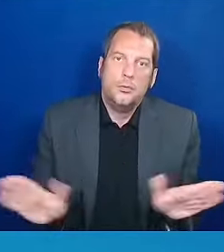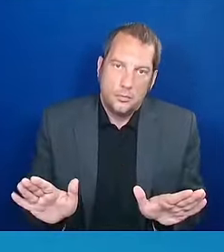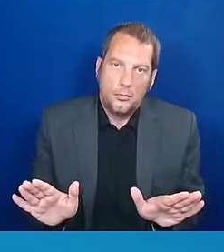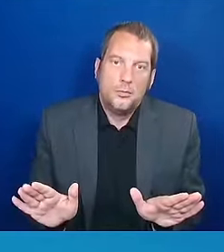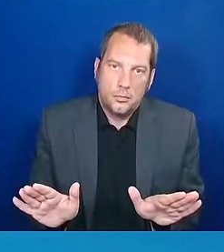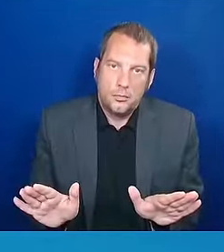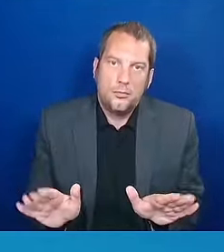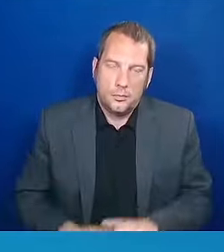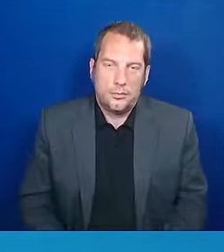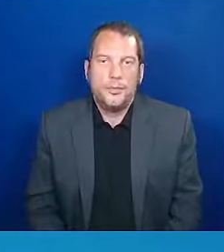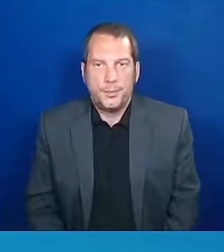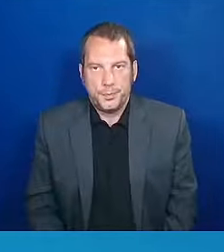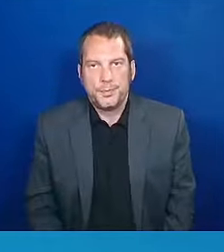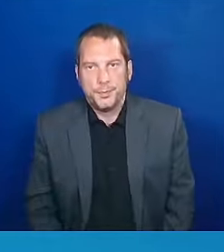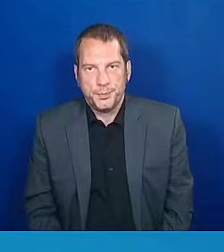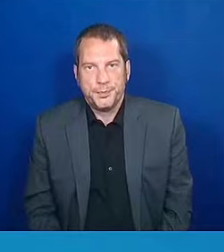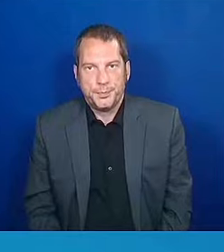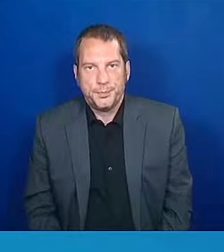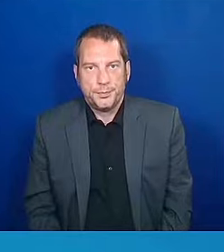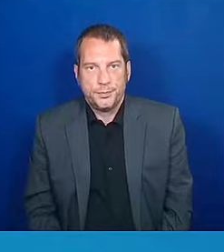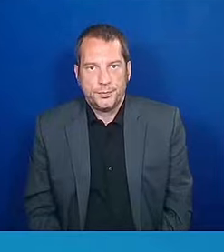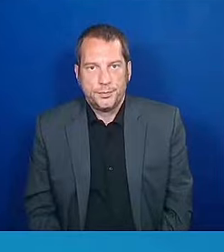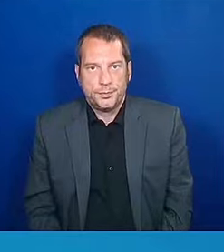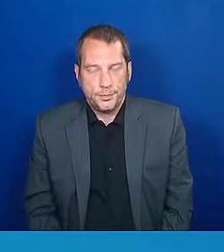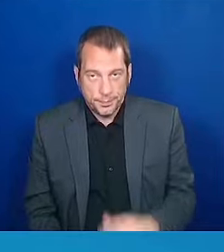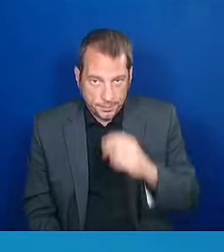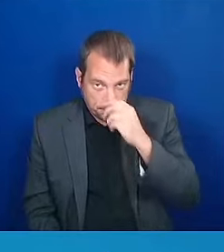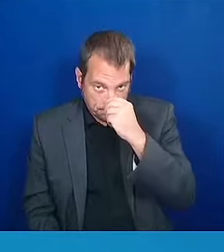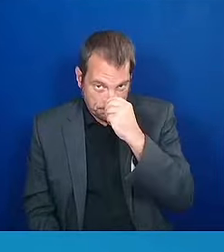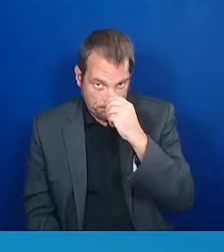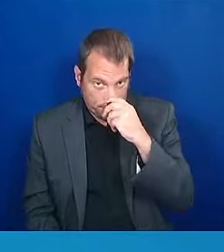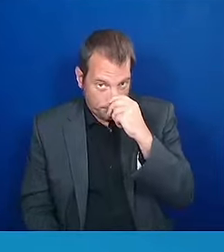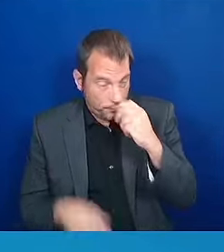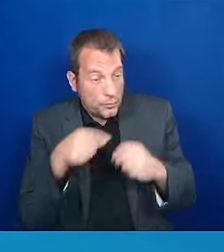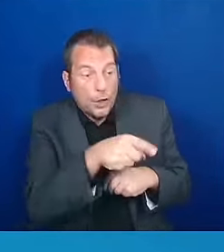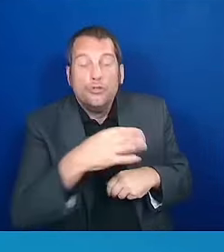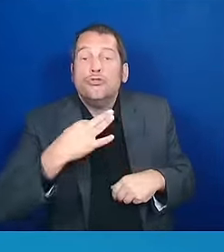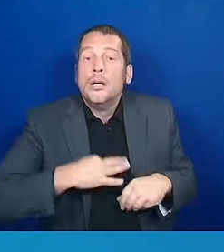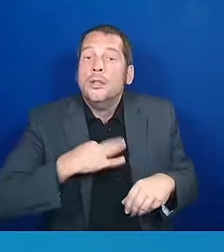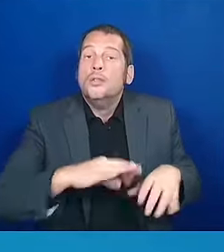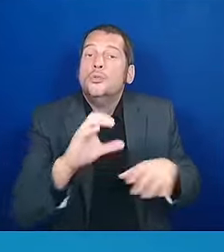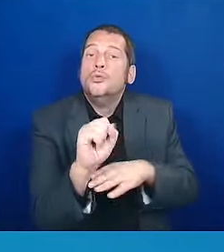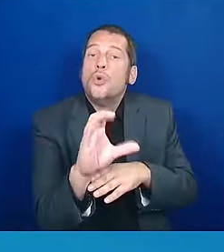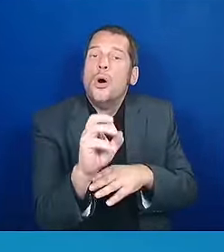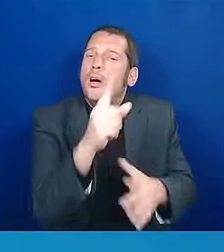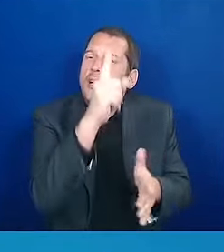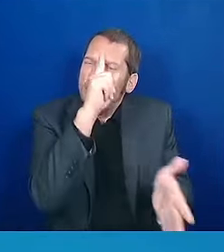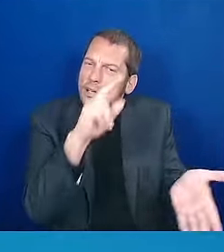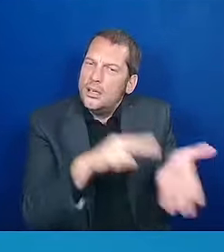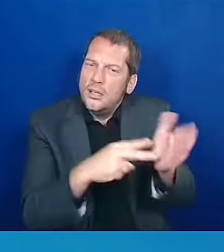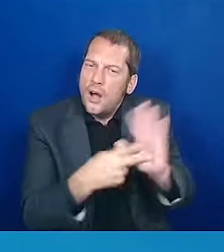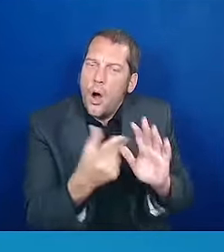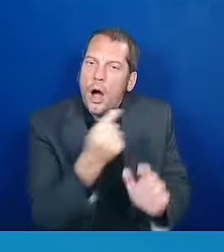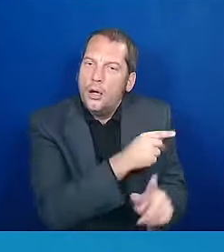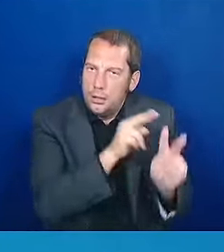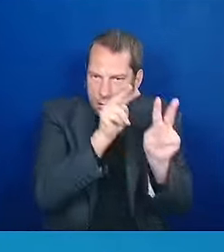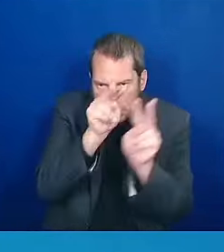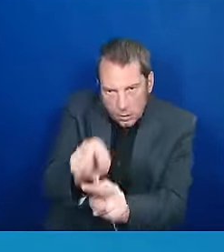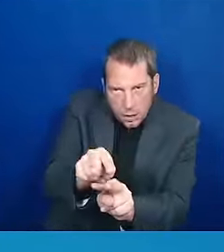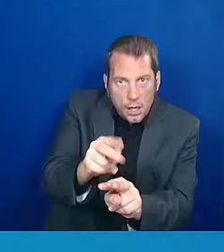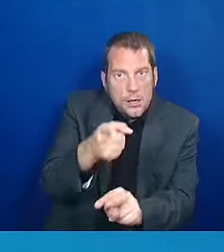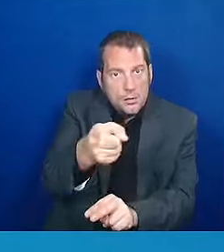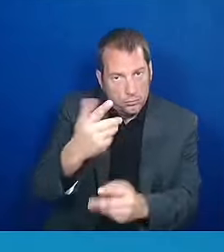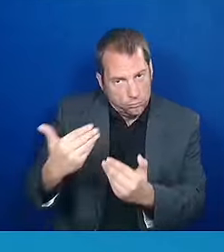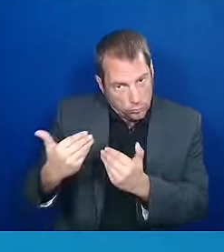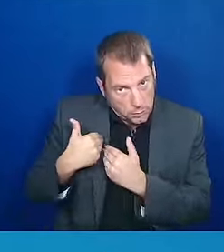Because that credit score, of course, is supposed to measure whether you are responsible financially or not. The fact that